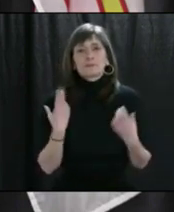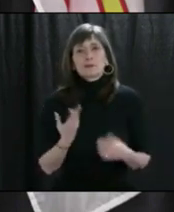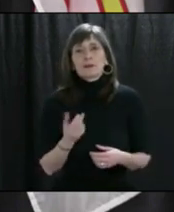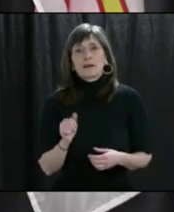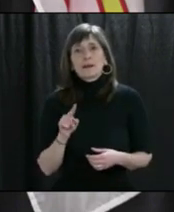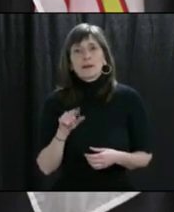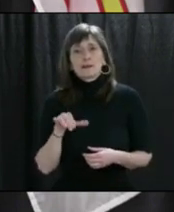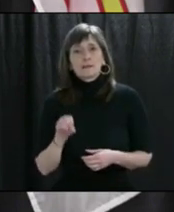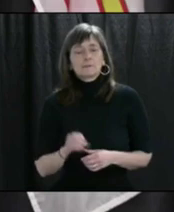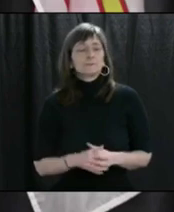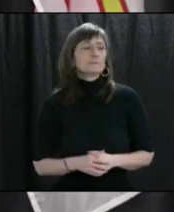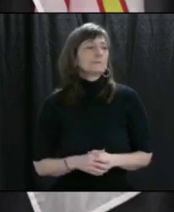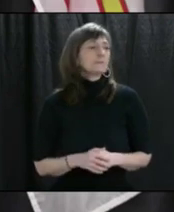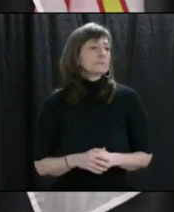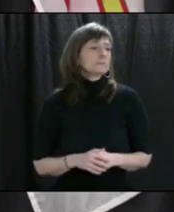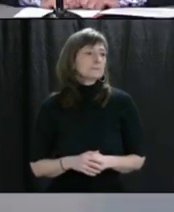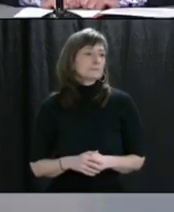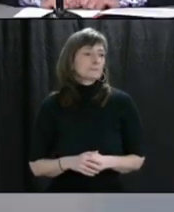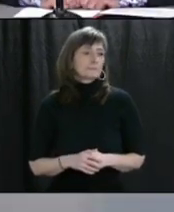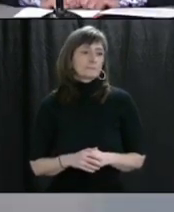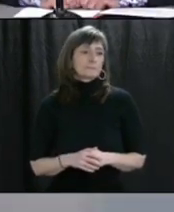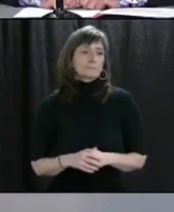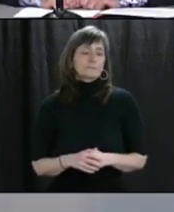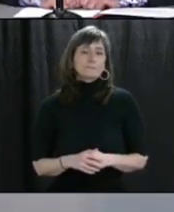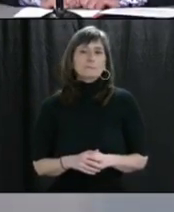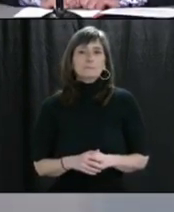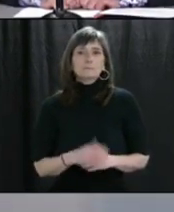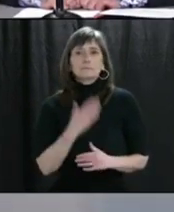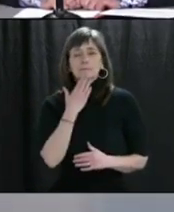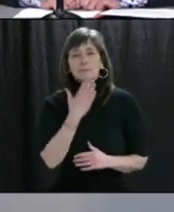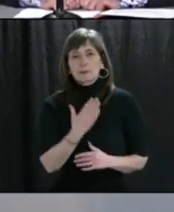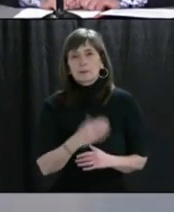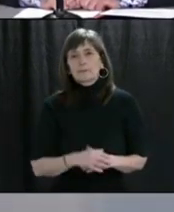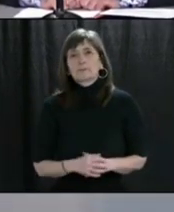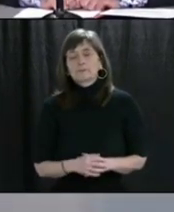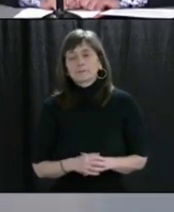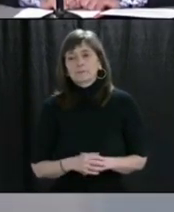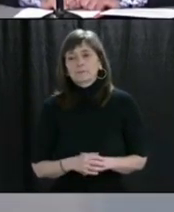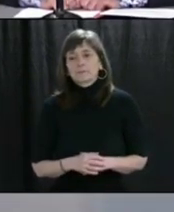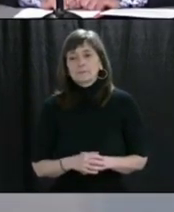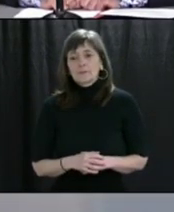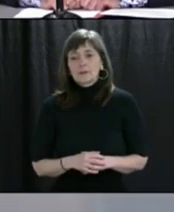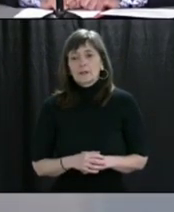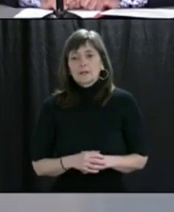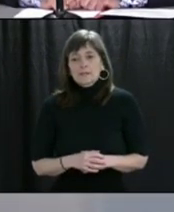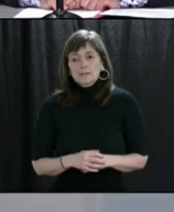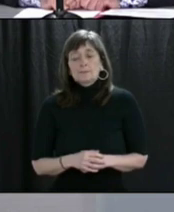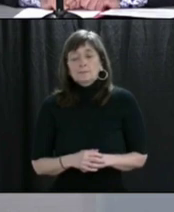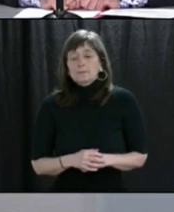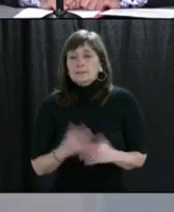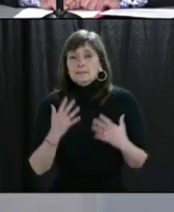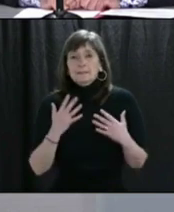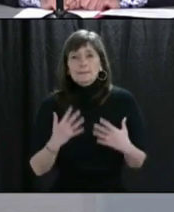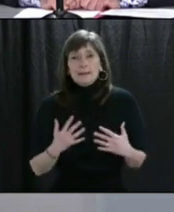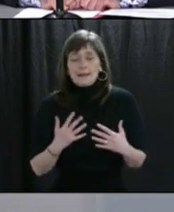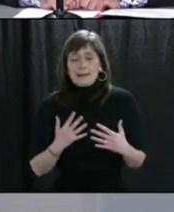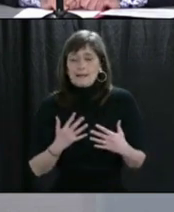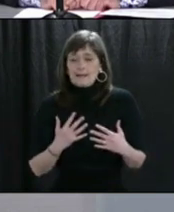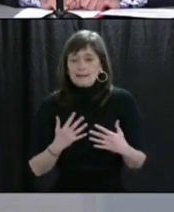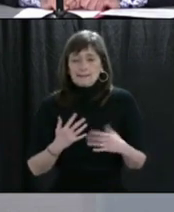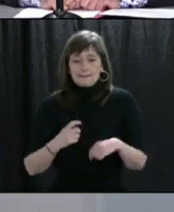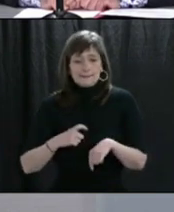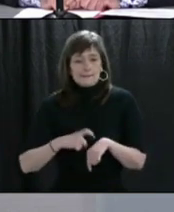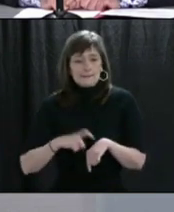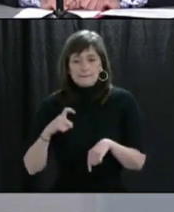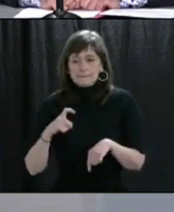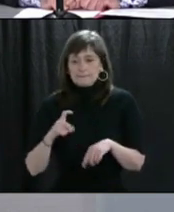for a comment. Thank you very much, Premier. Today is a sad milestone in the evolution